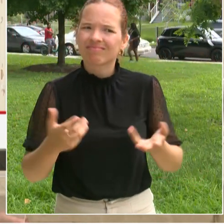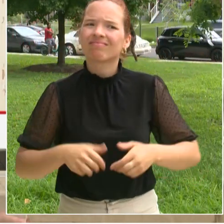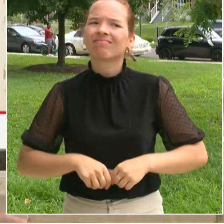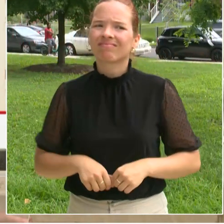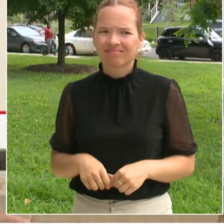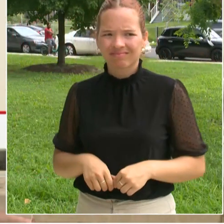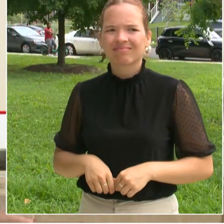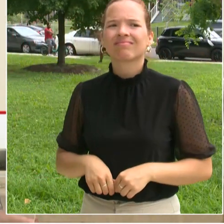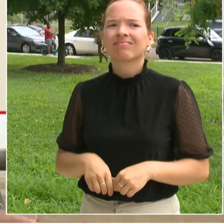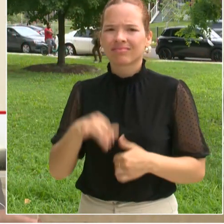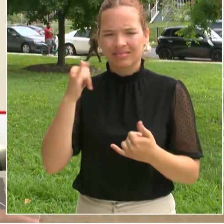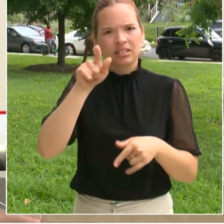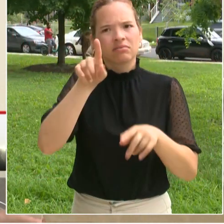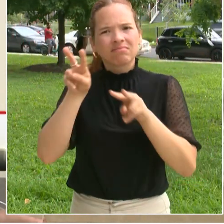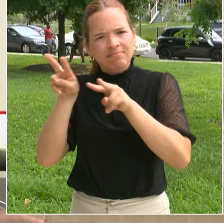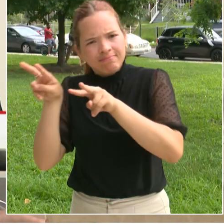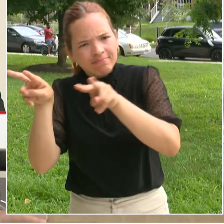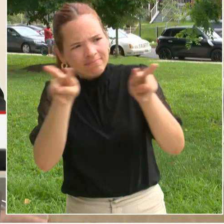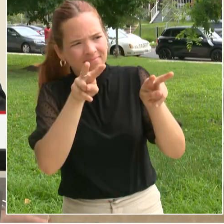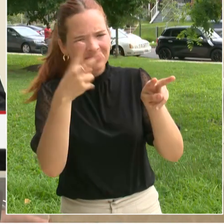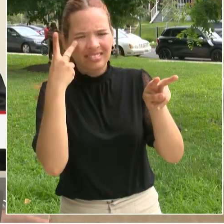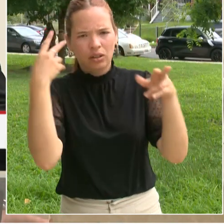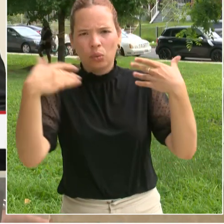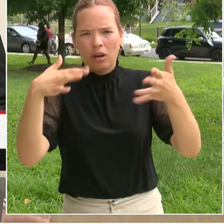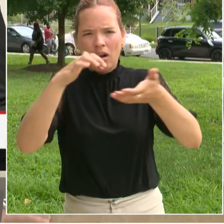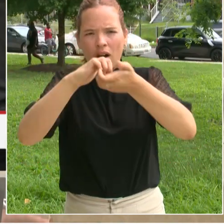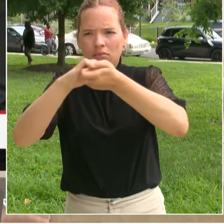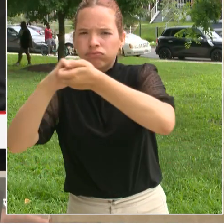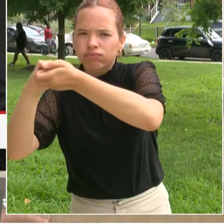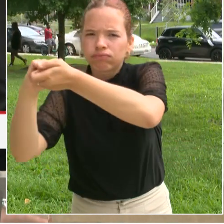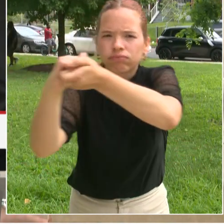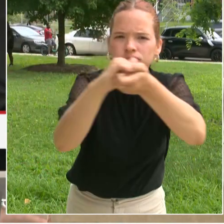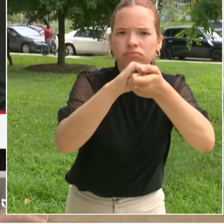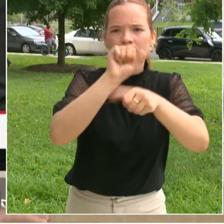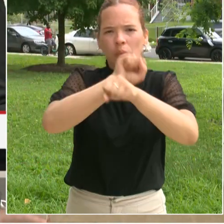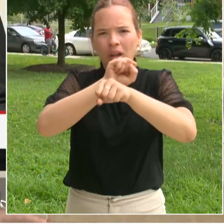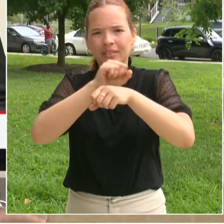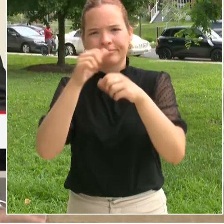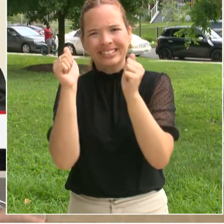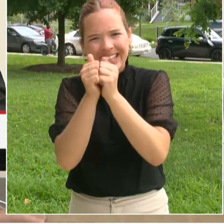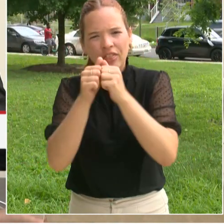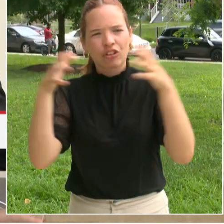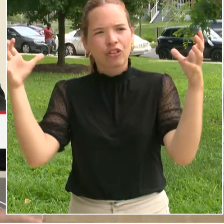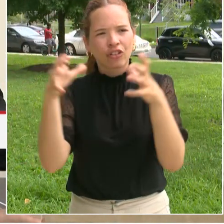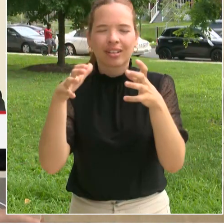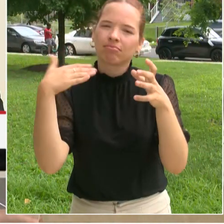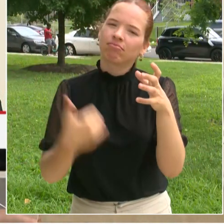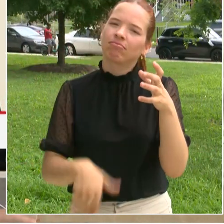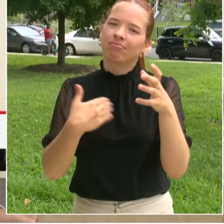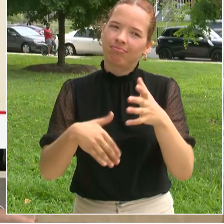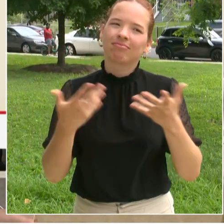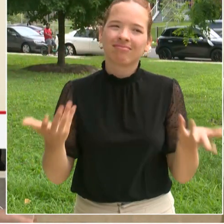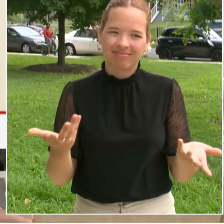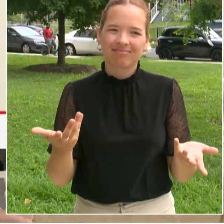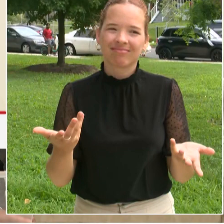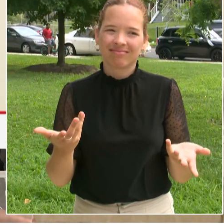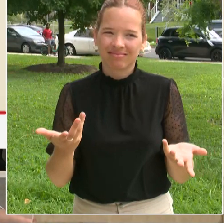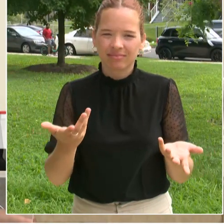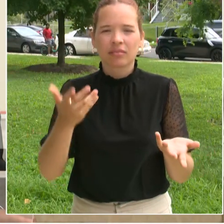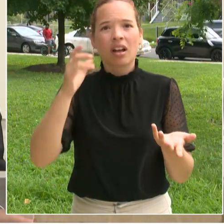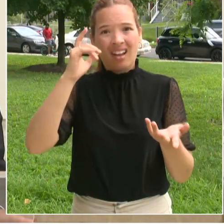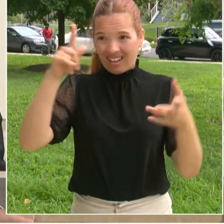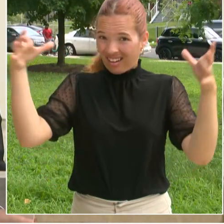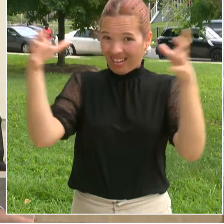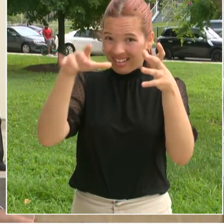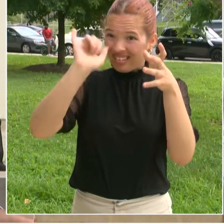the data points you described earlier is certainly something that we're proud of, but as shared, we are continuing to ensure that we move forward.